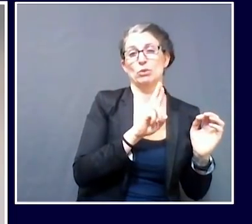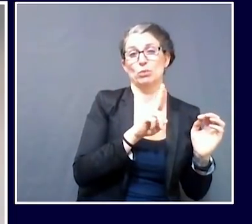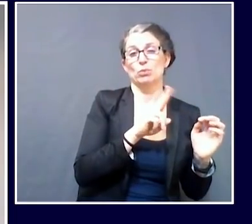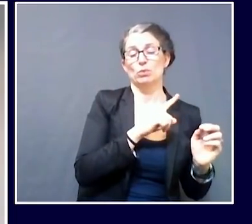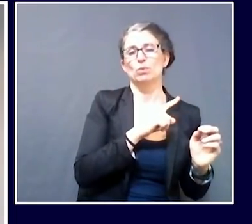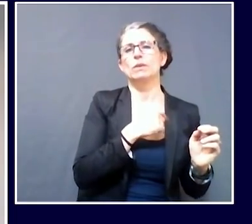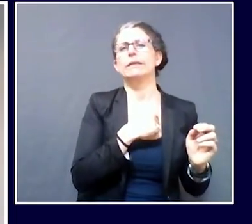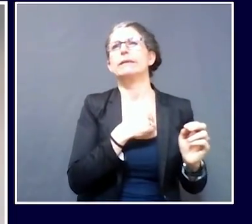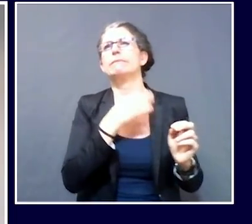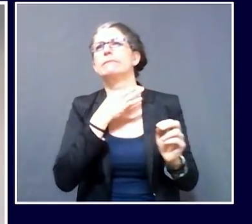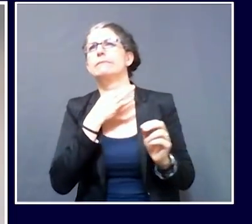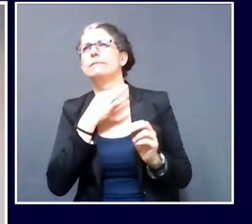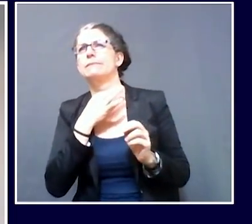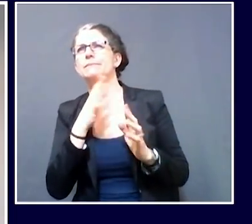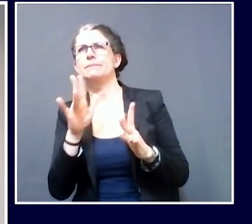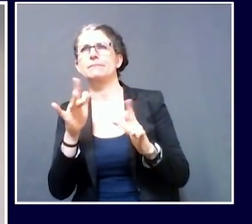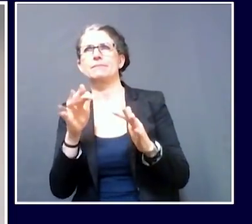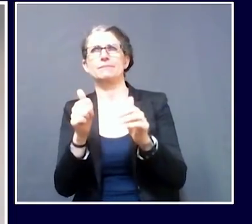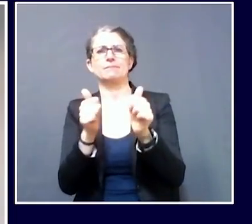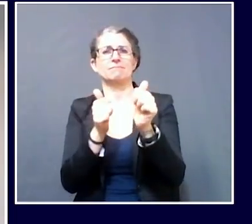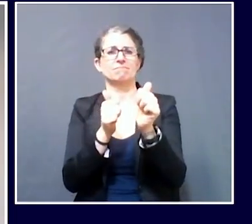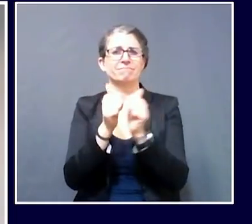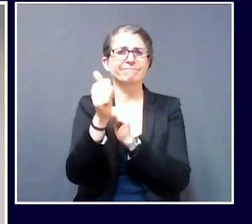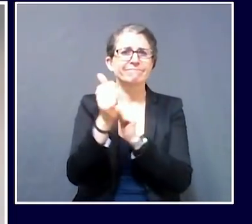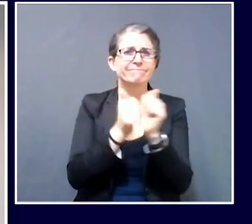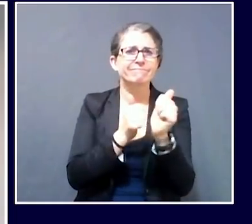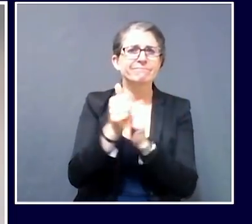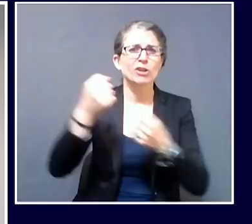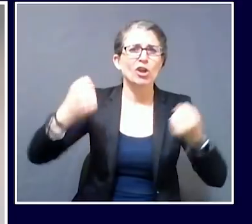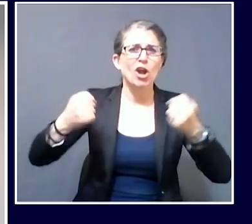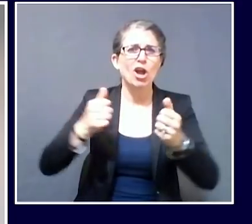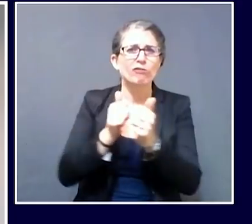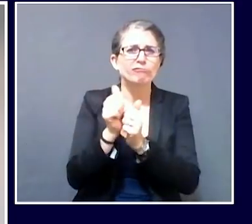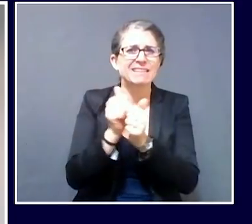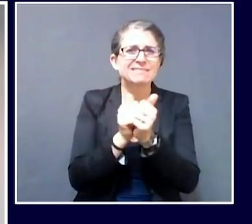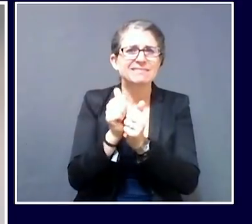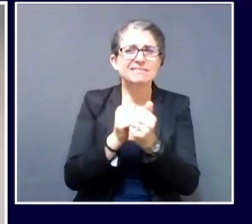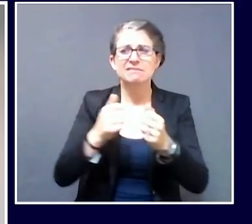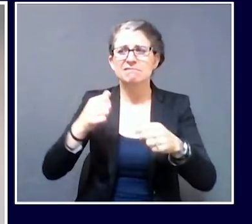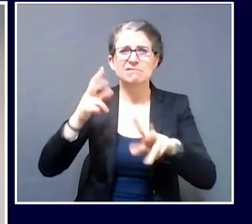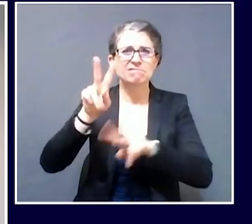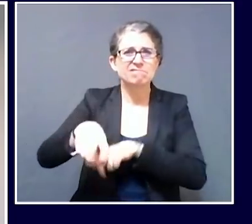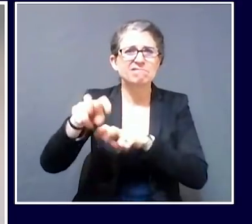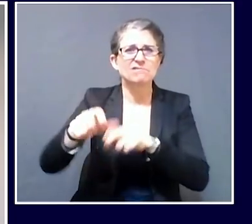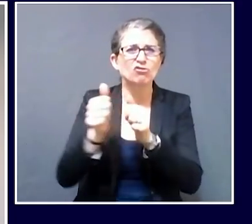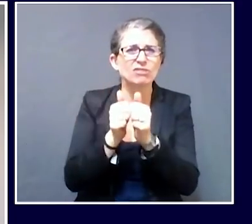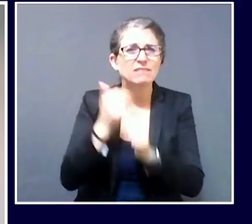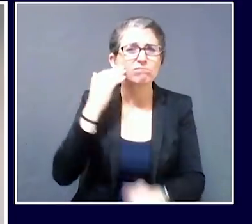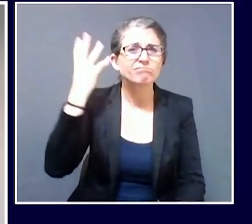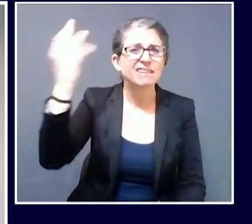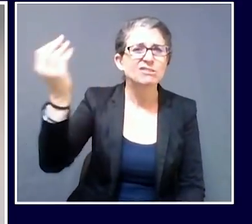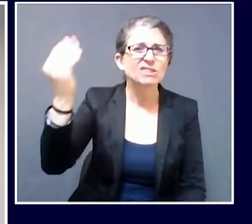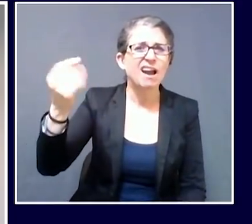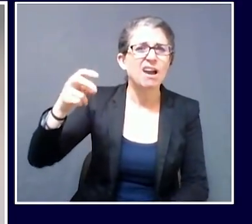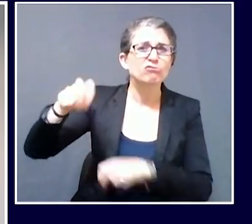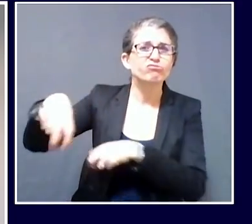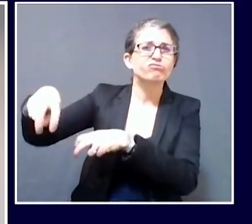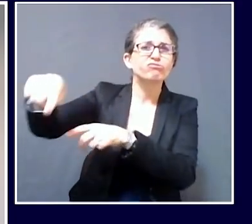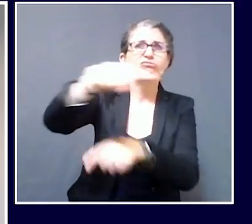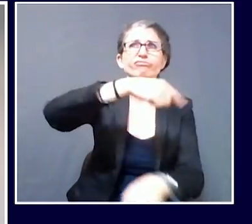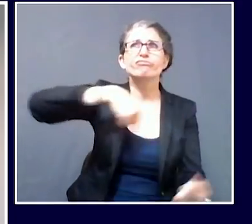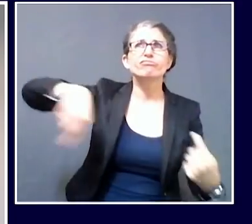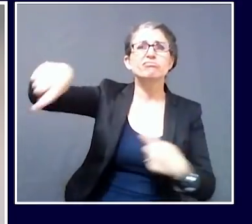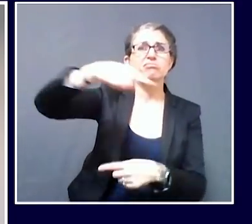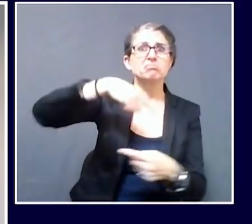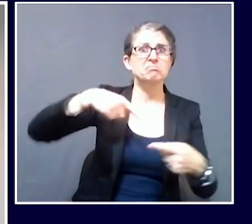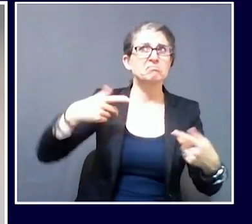say that they've tried to submit some opening proposals so that they